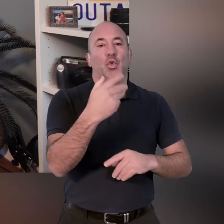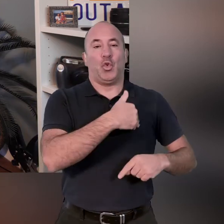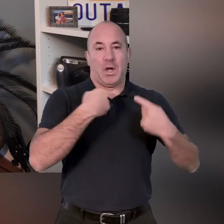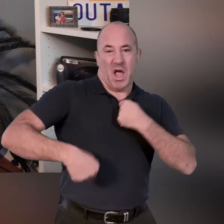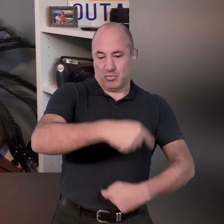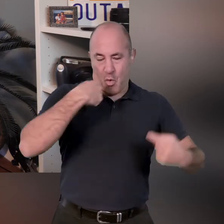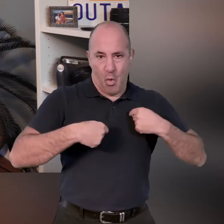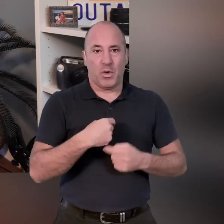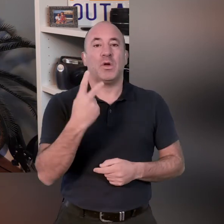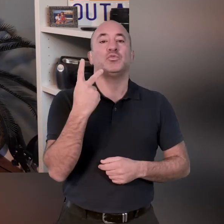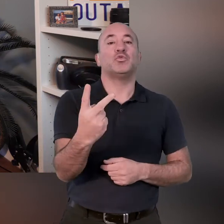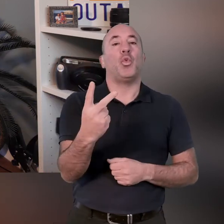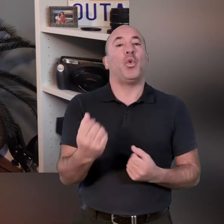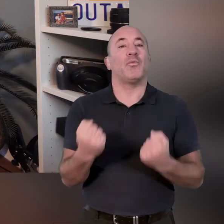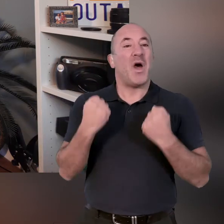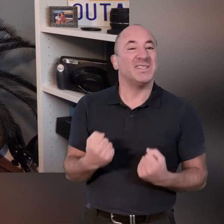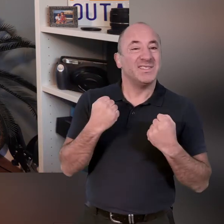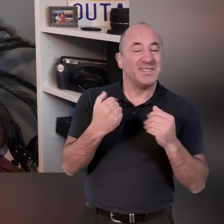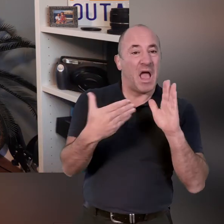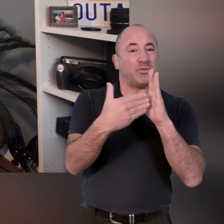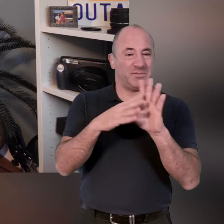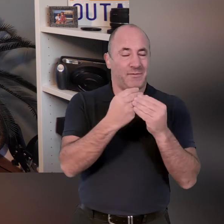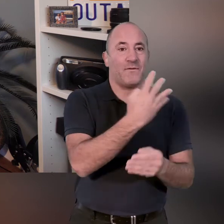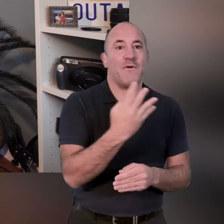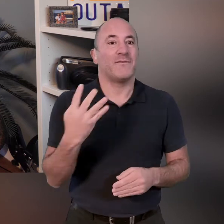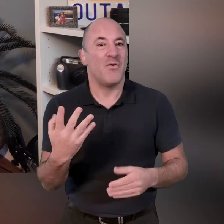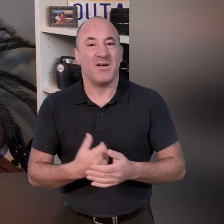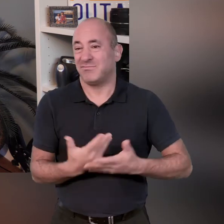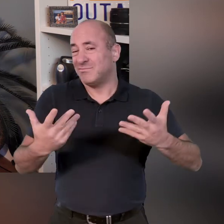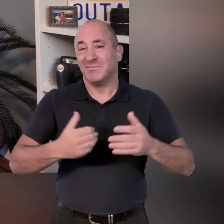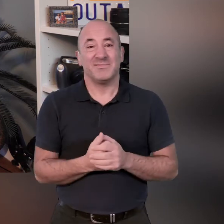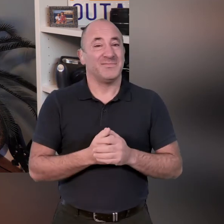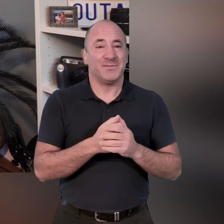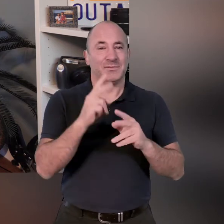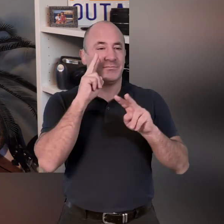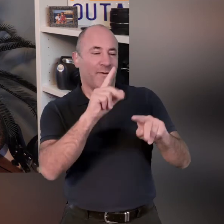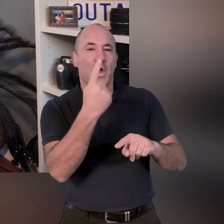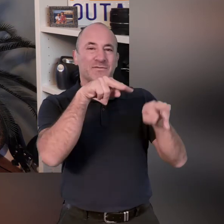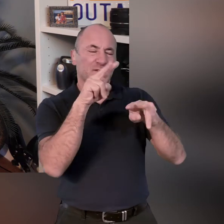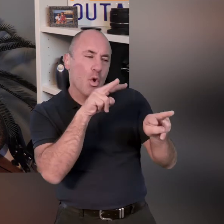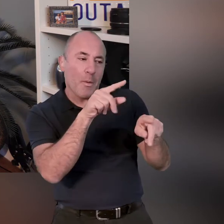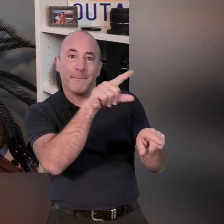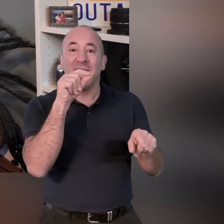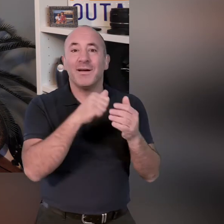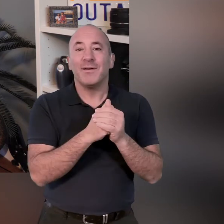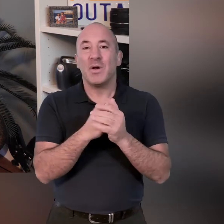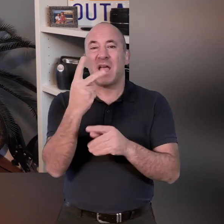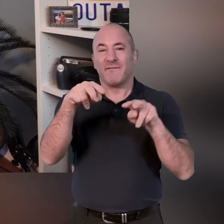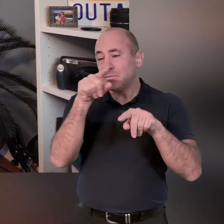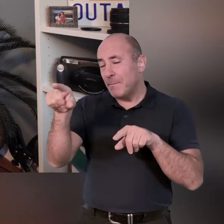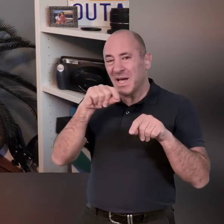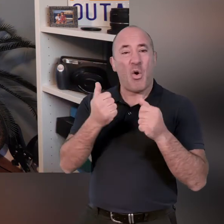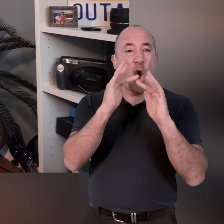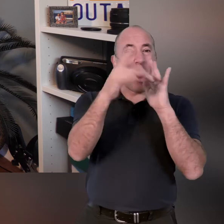two more exercises in so two more cardio and two more weights again feel free to use some of the ones from the first and the second video